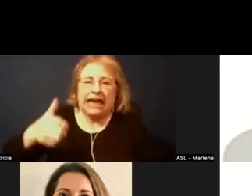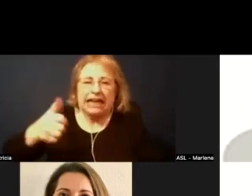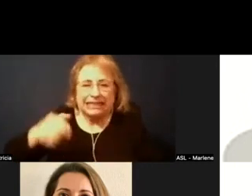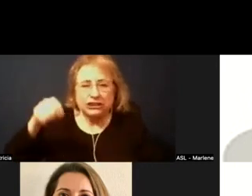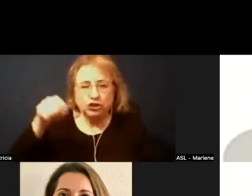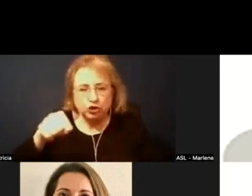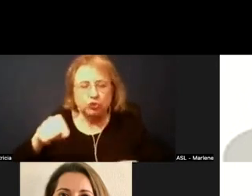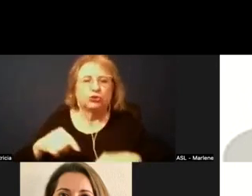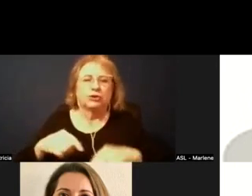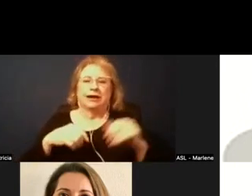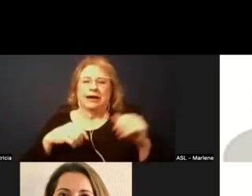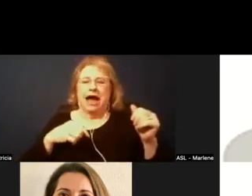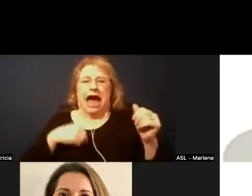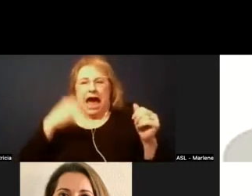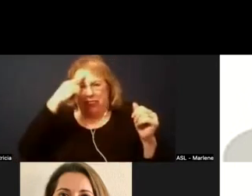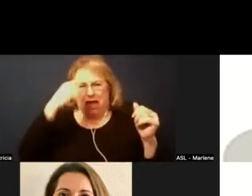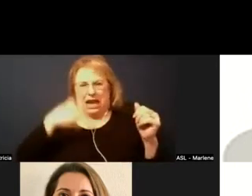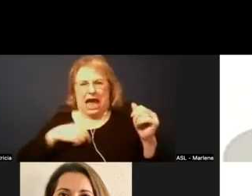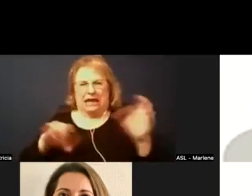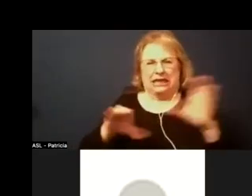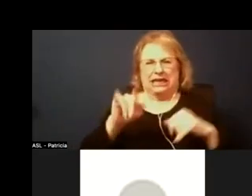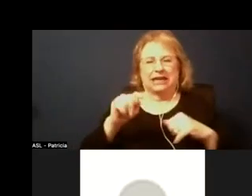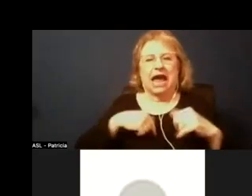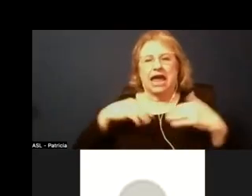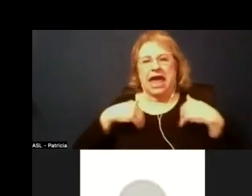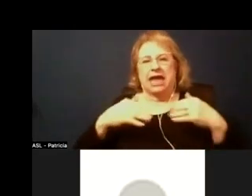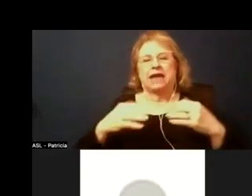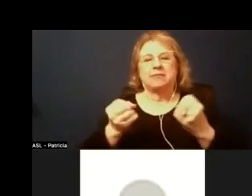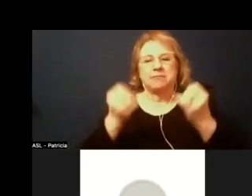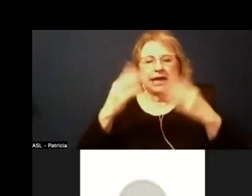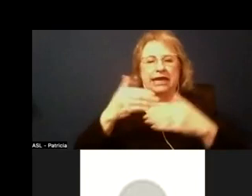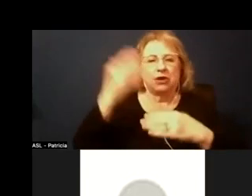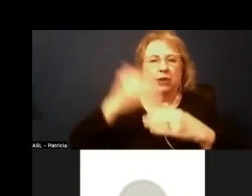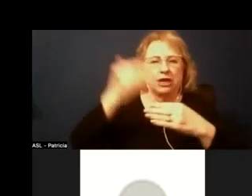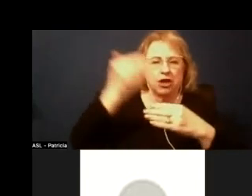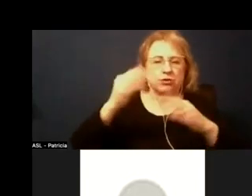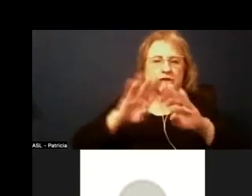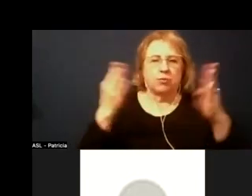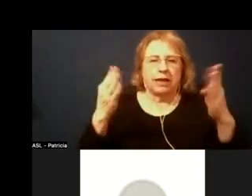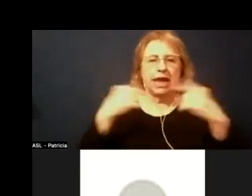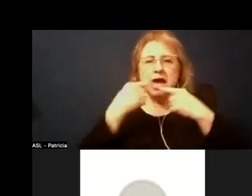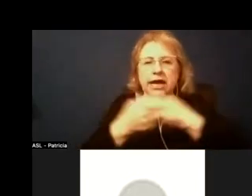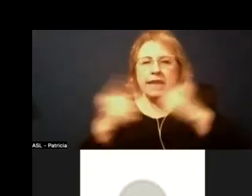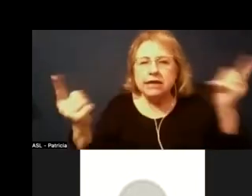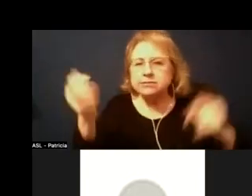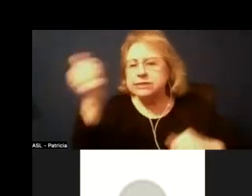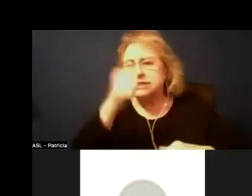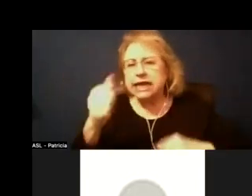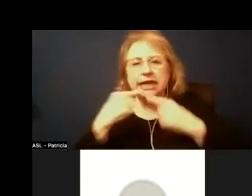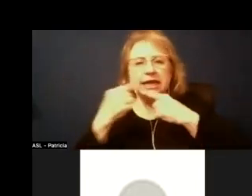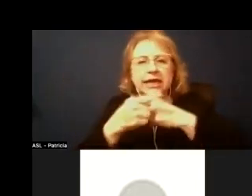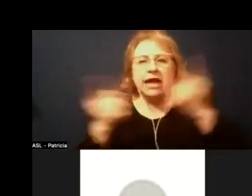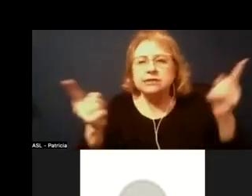I thought I did it because I had a lot of windows open. So anyways, 4.5, we'll go to announcements. Does anyone have any announcements to share?